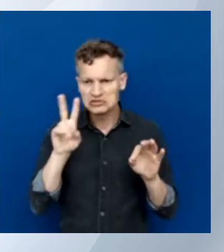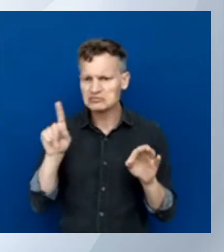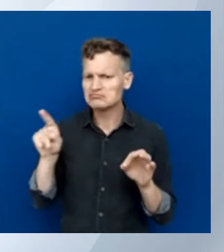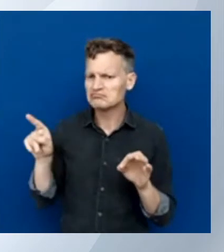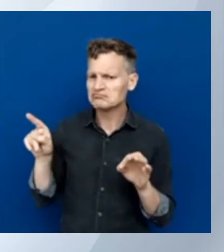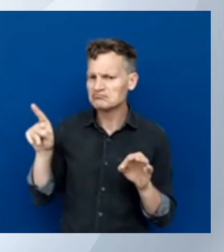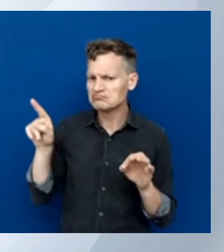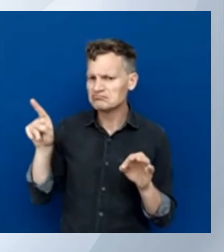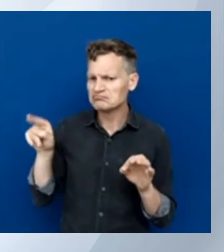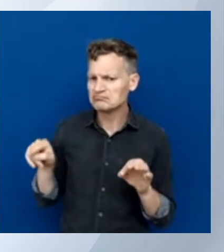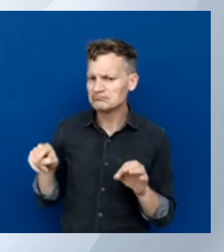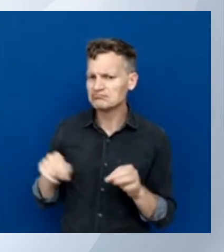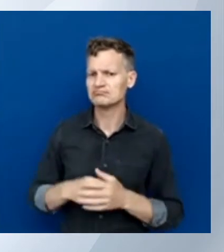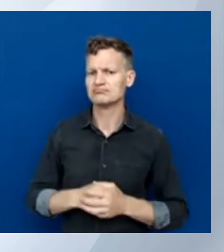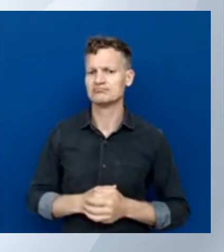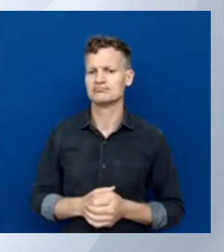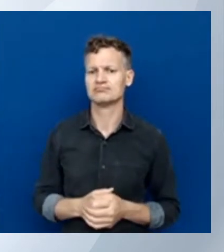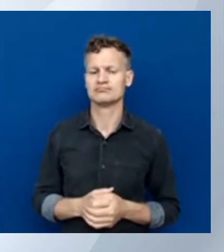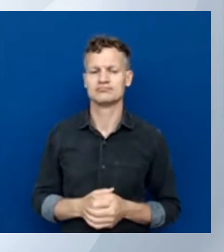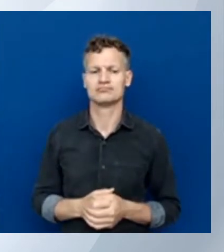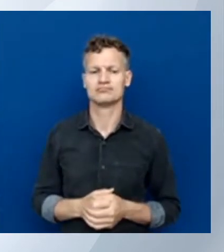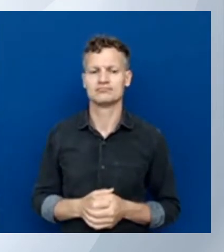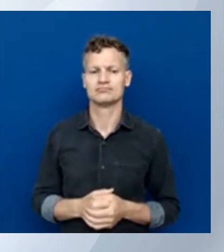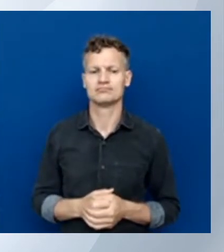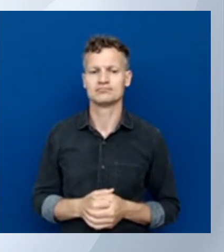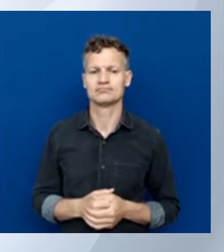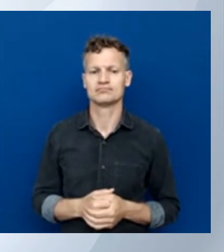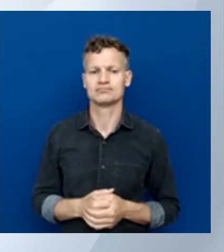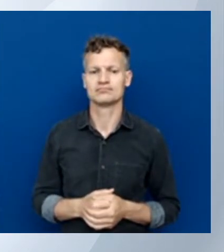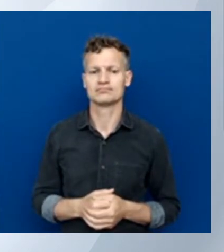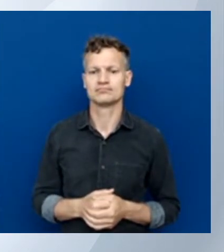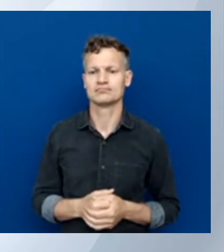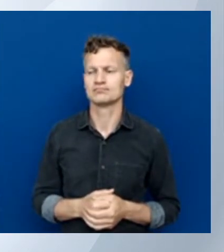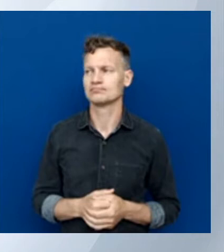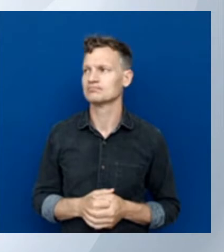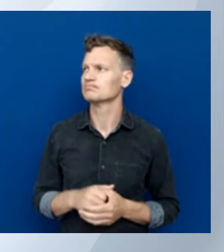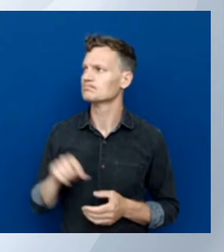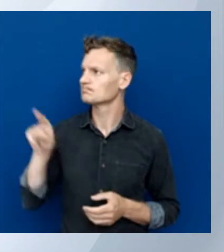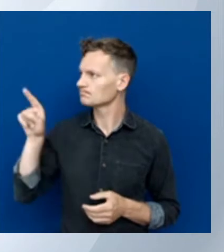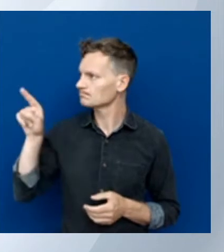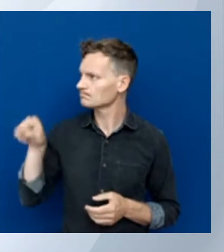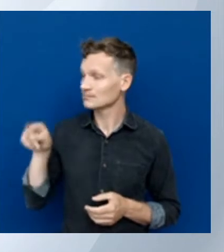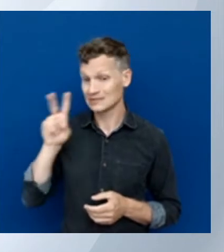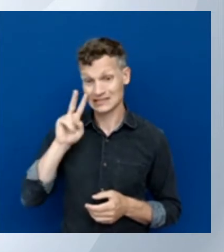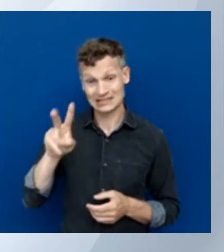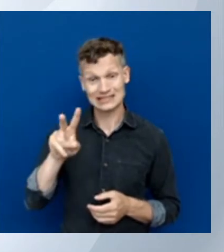And here I see directly in my screen storage as an option.